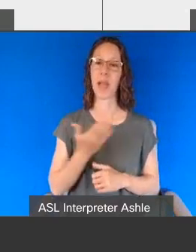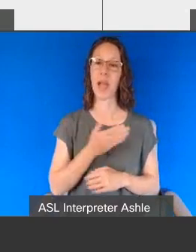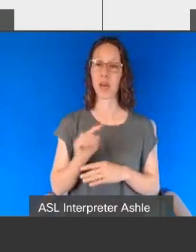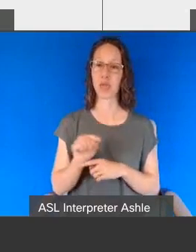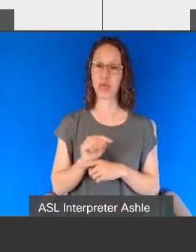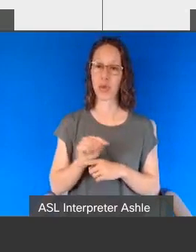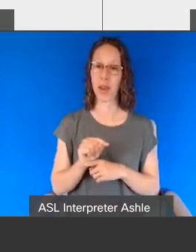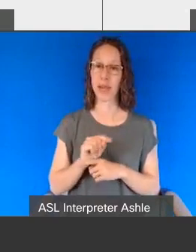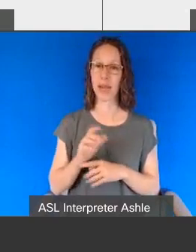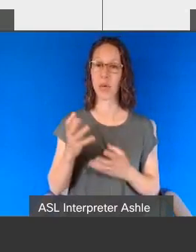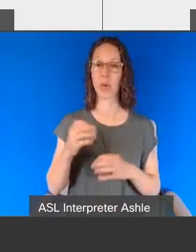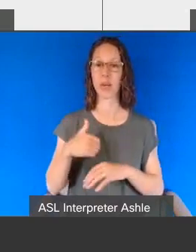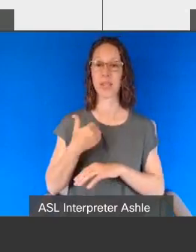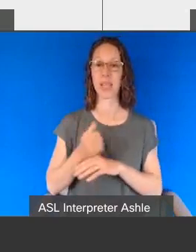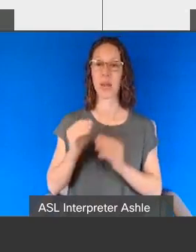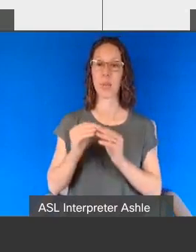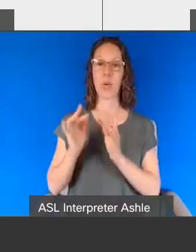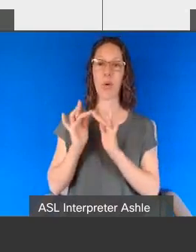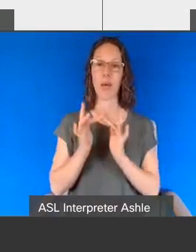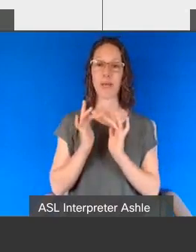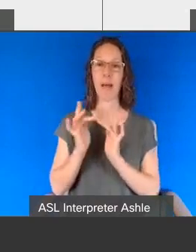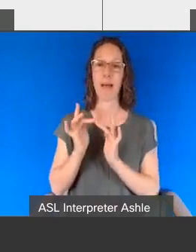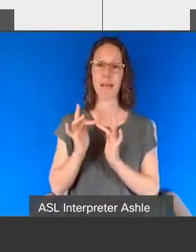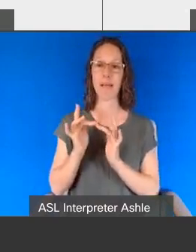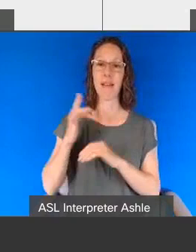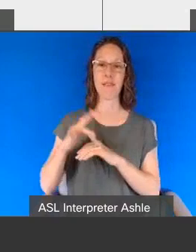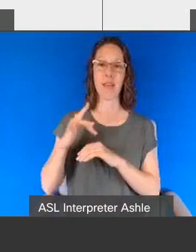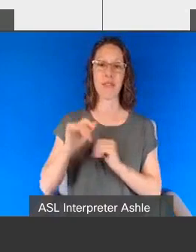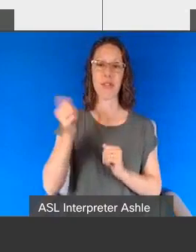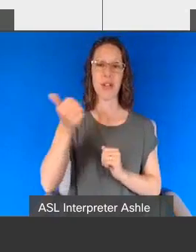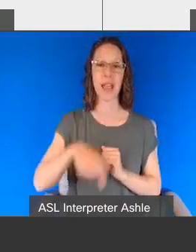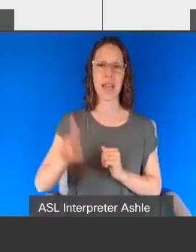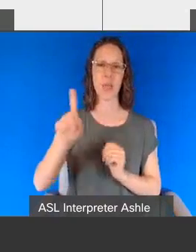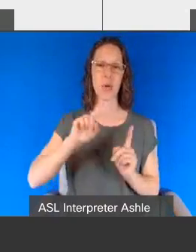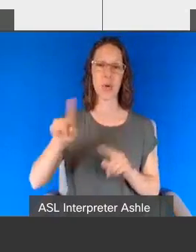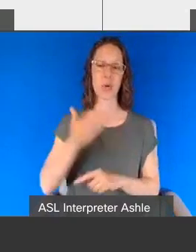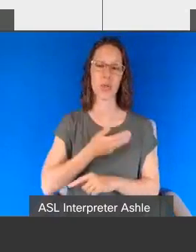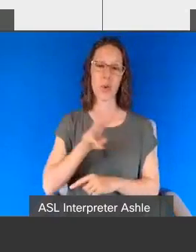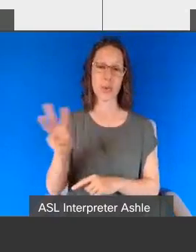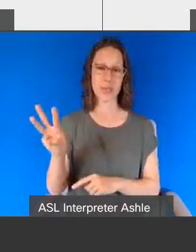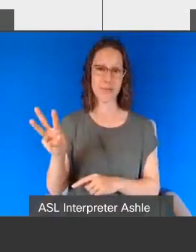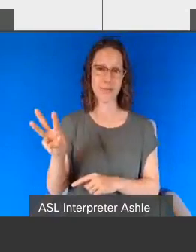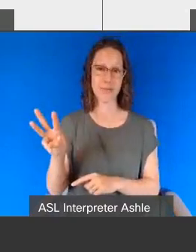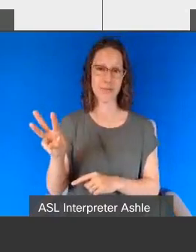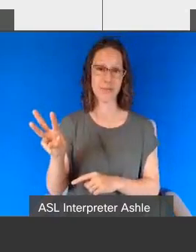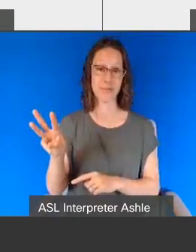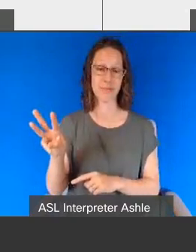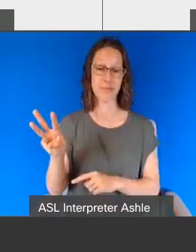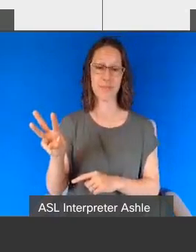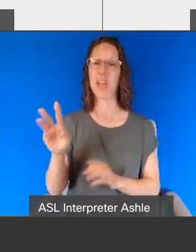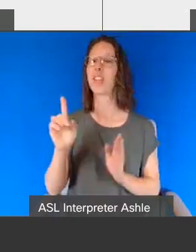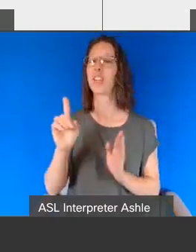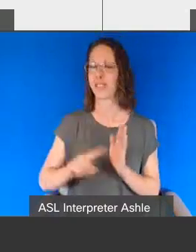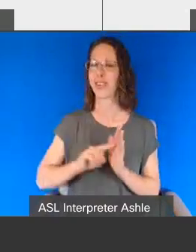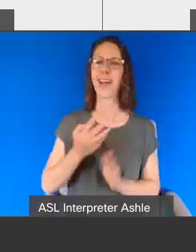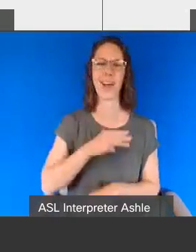webinar format that would be available for anyone who visits our website so keep checking back to our